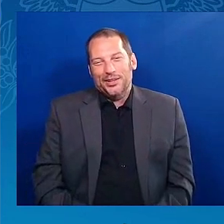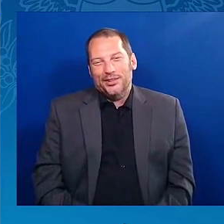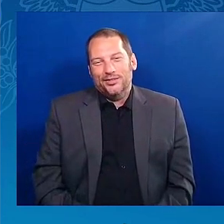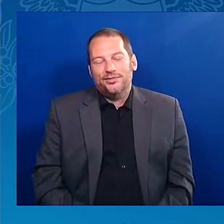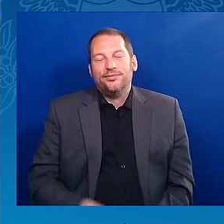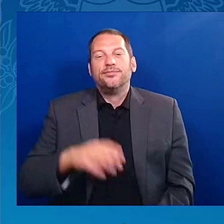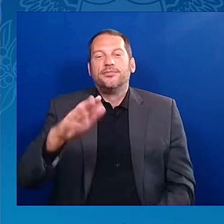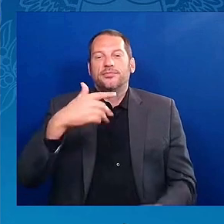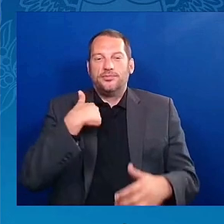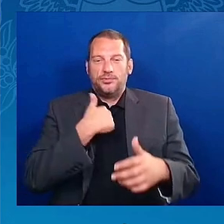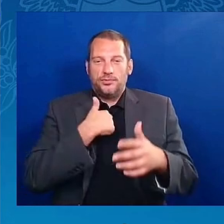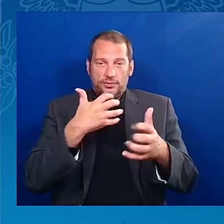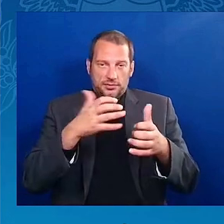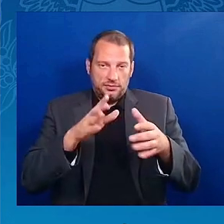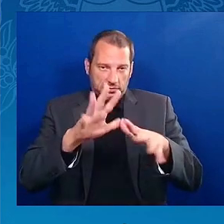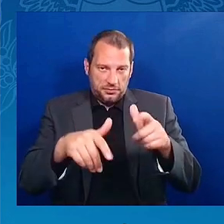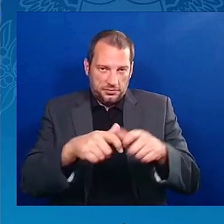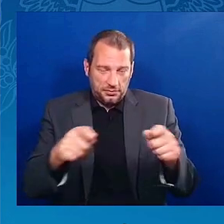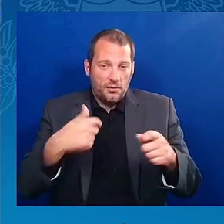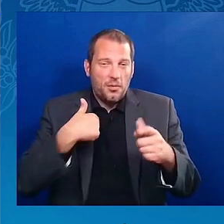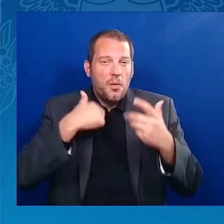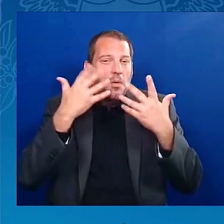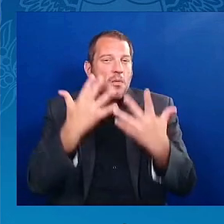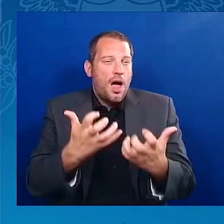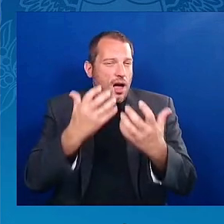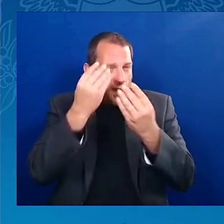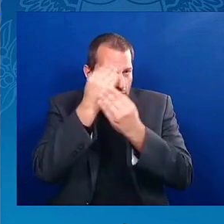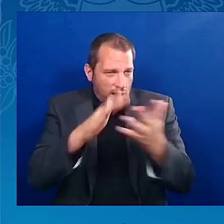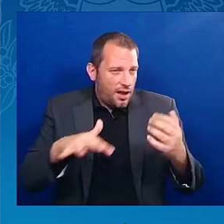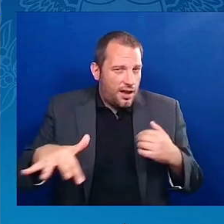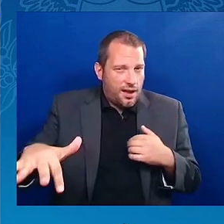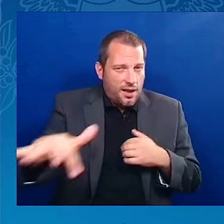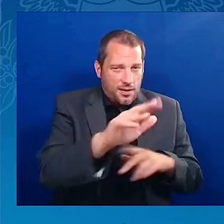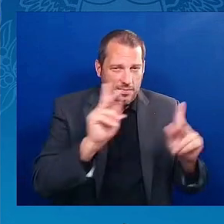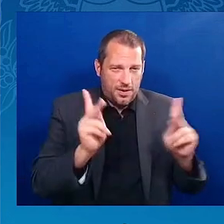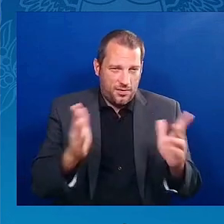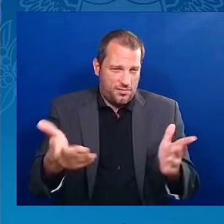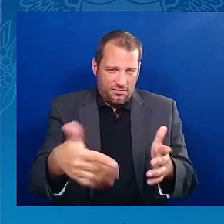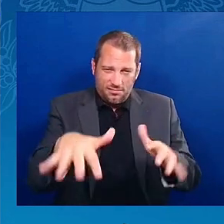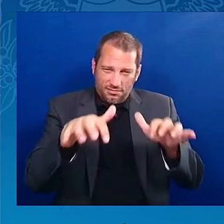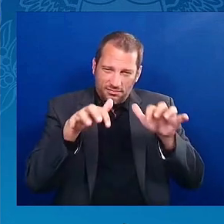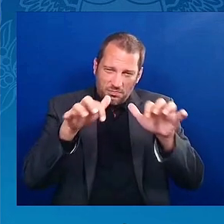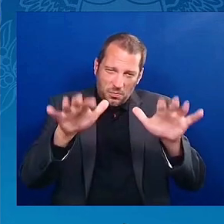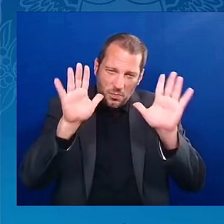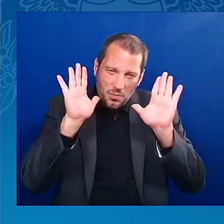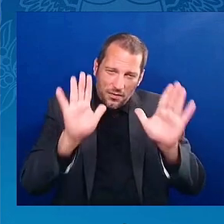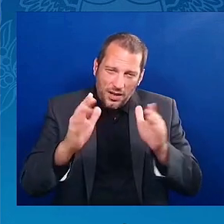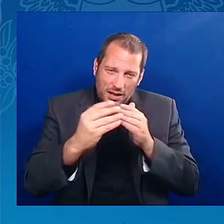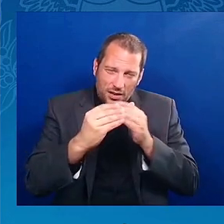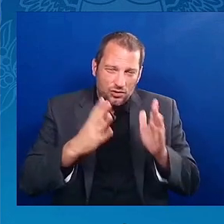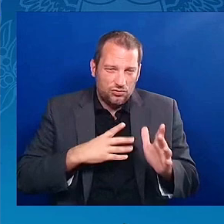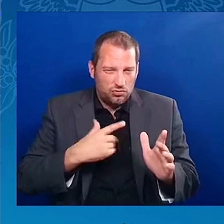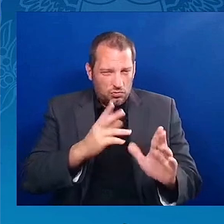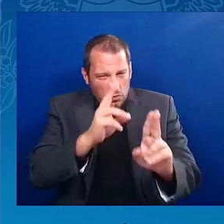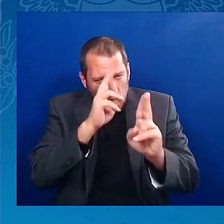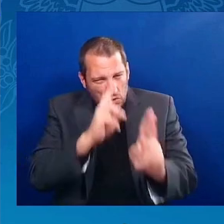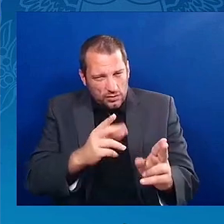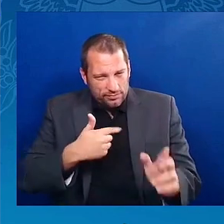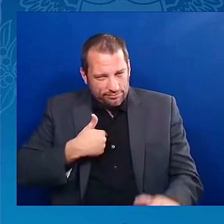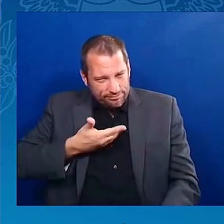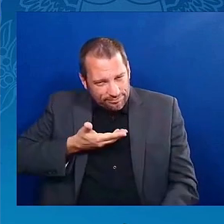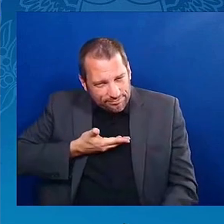leaders out here. I mean, I feel so honored to be here. And there's so many young, brilliant minds in this room.